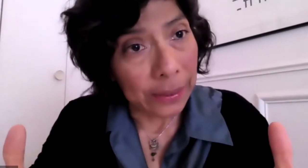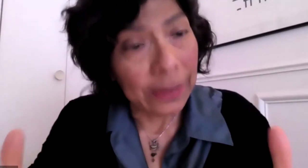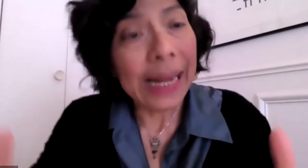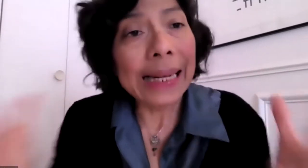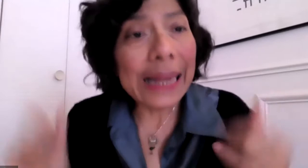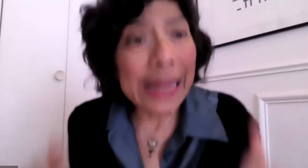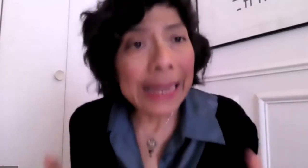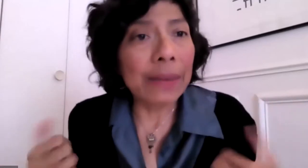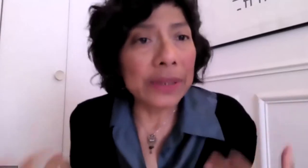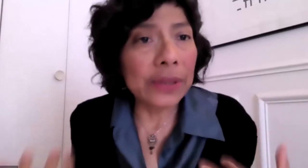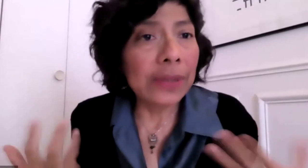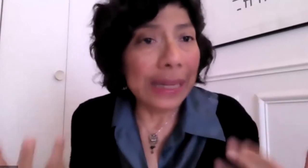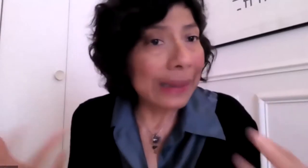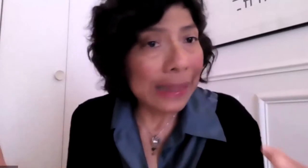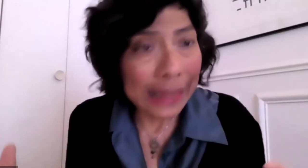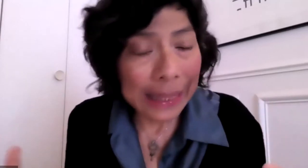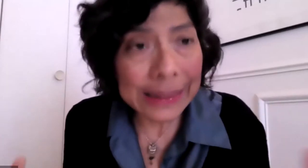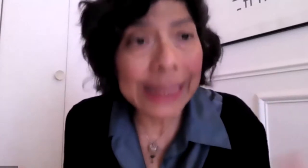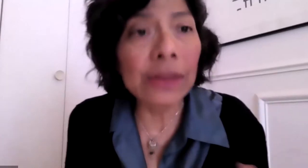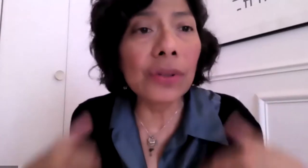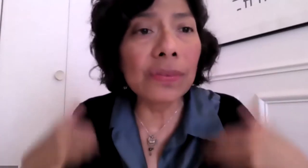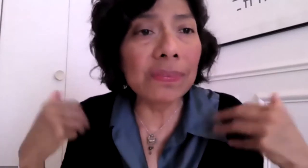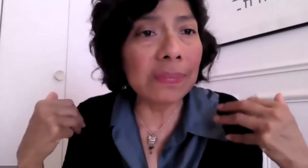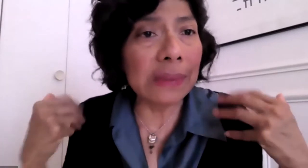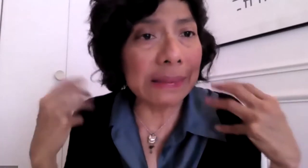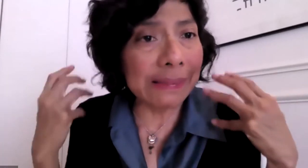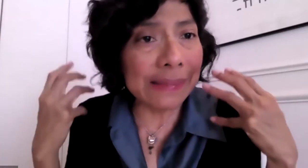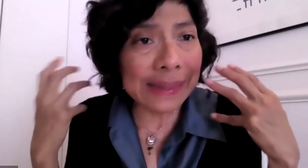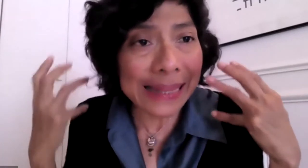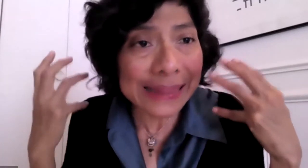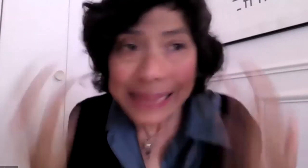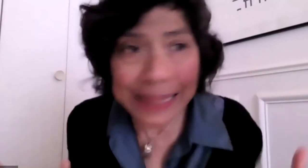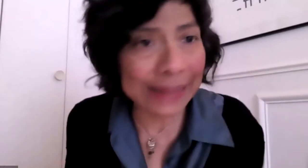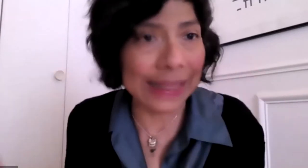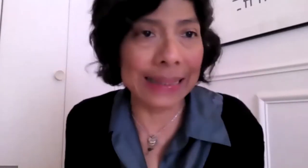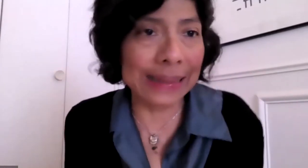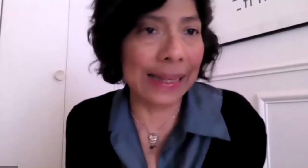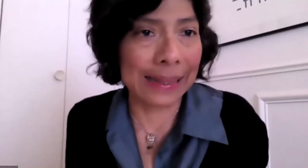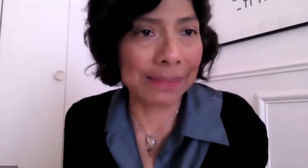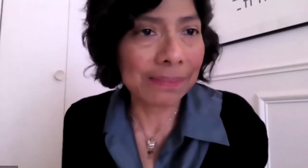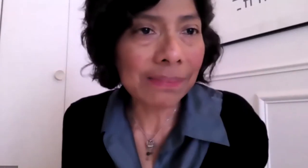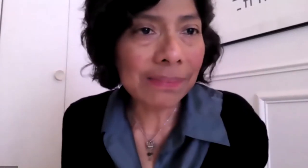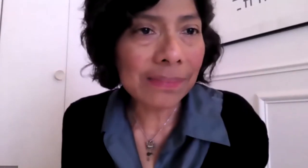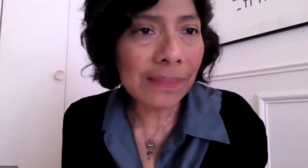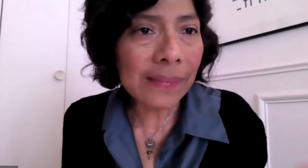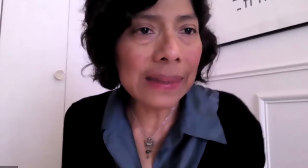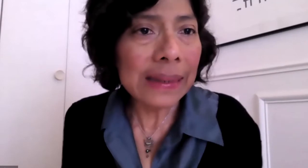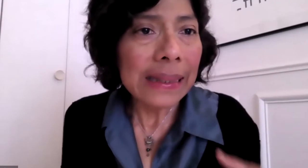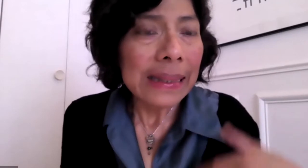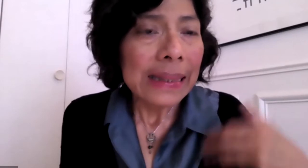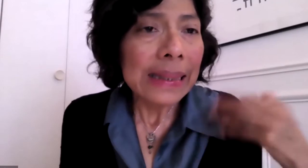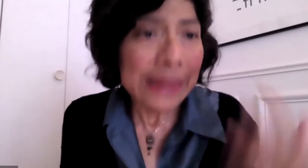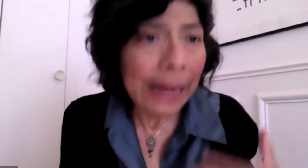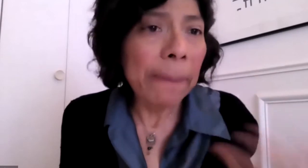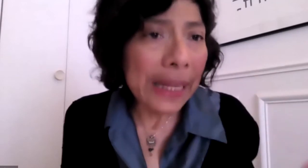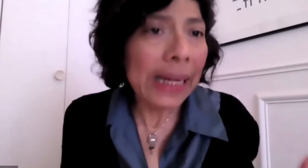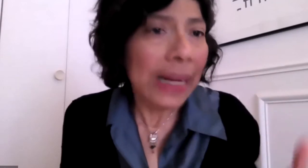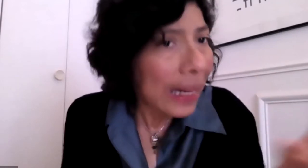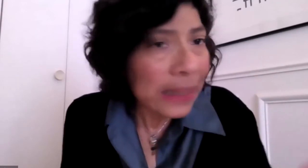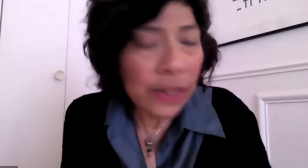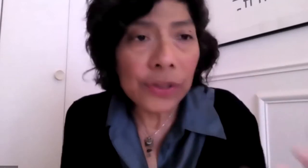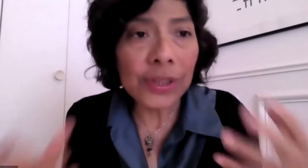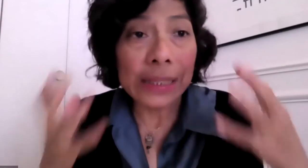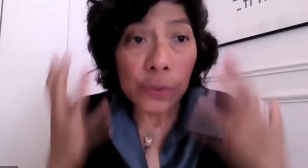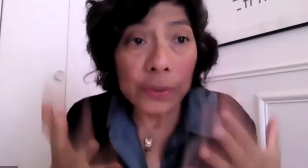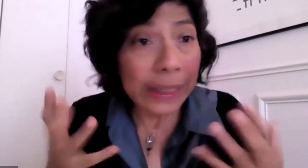yet. it has another expression. So here intelligence is it's racial